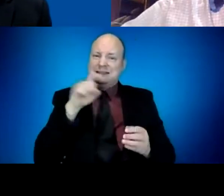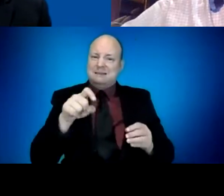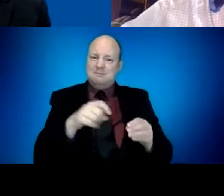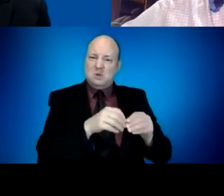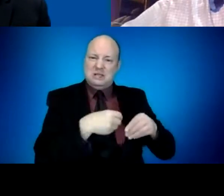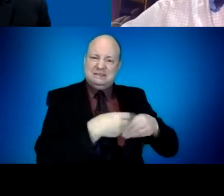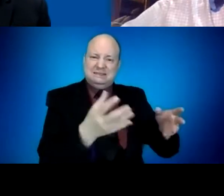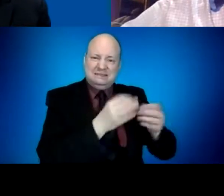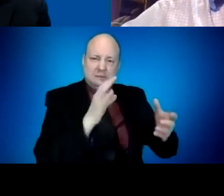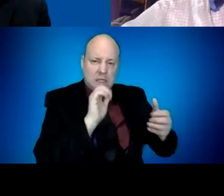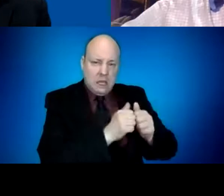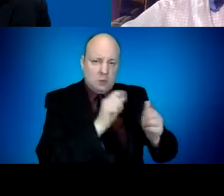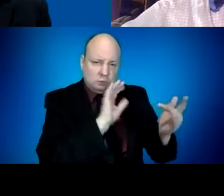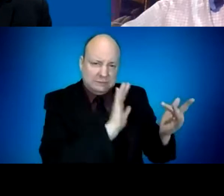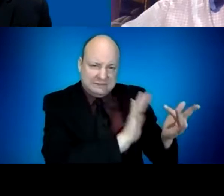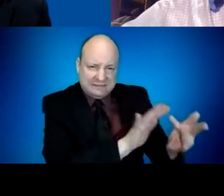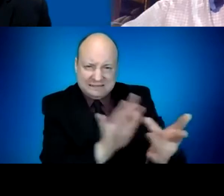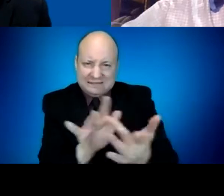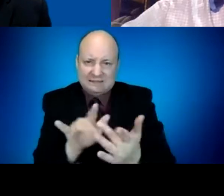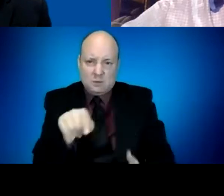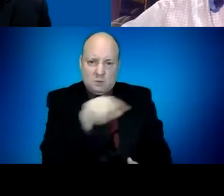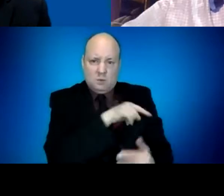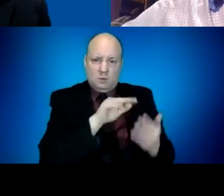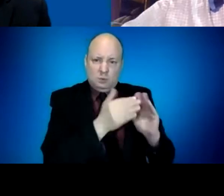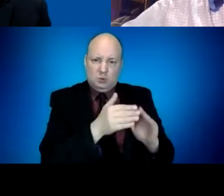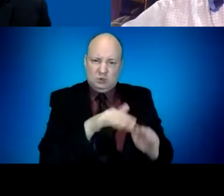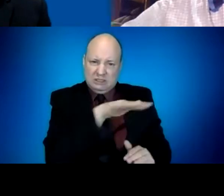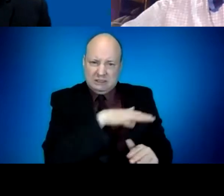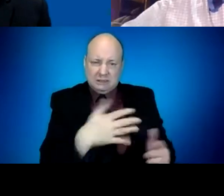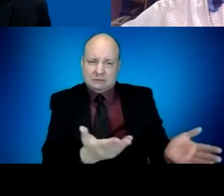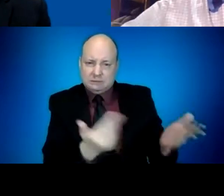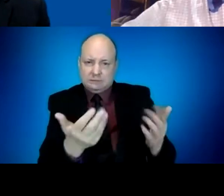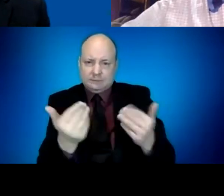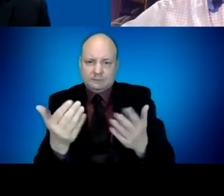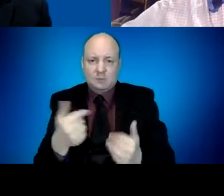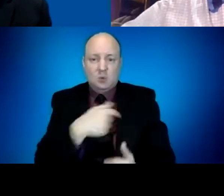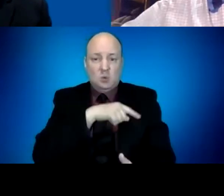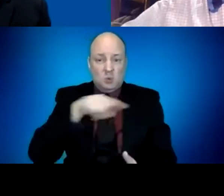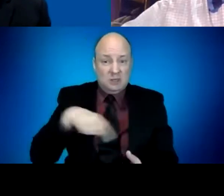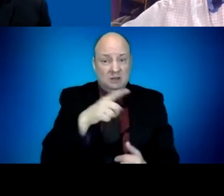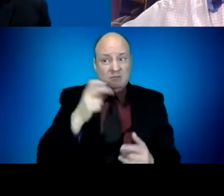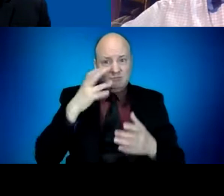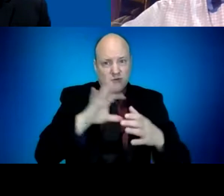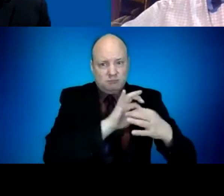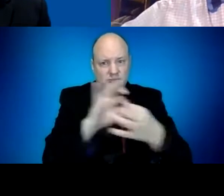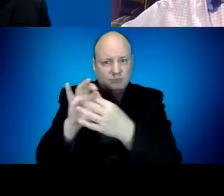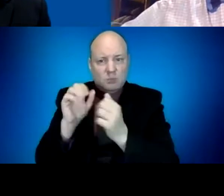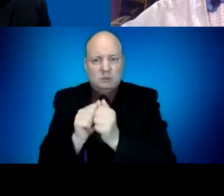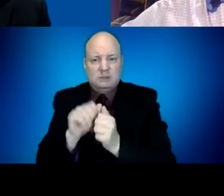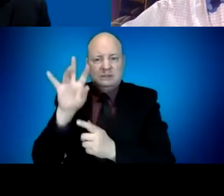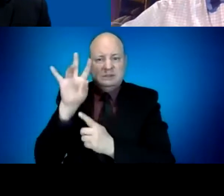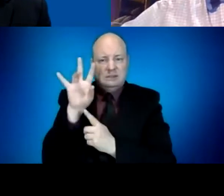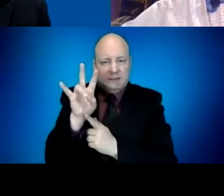with federally qualified health centers, starting with seven centers that particularly serve Latino, Latina